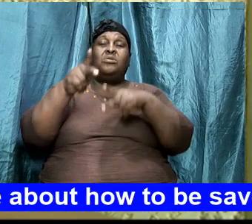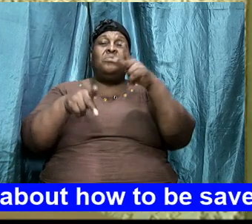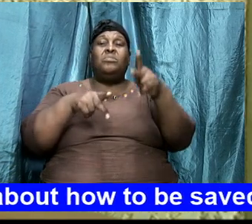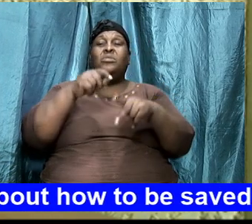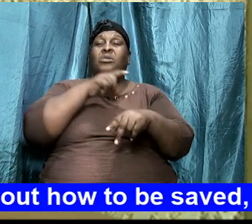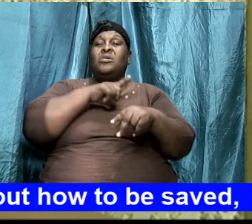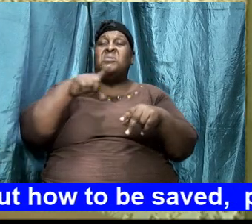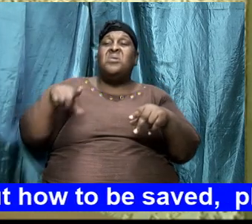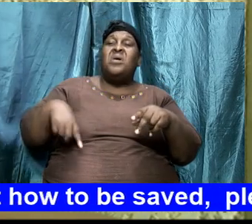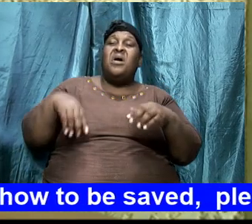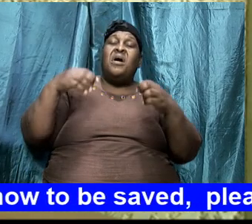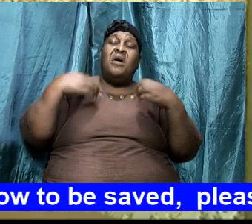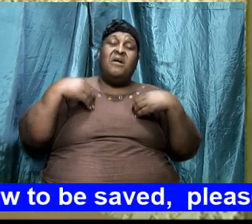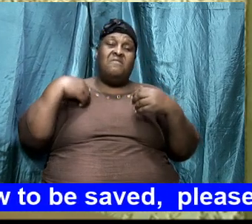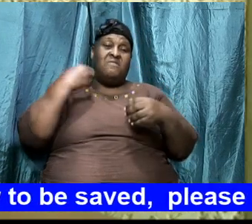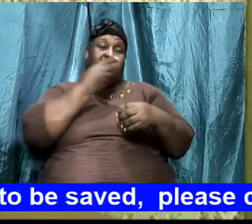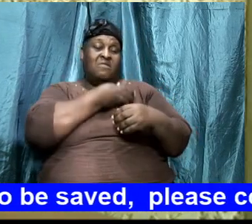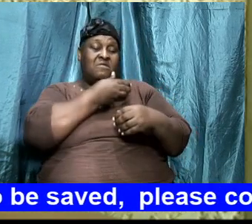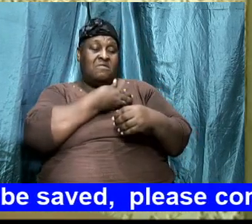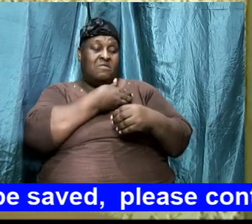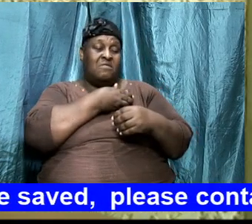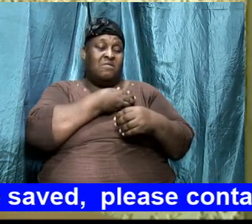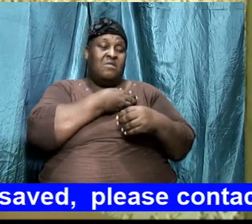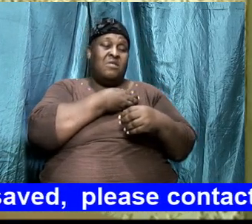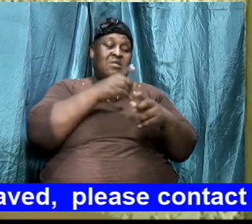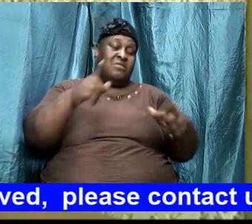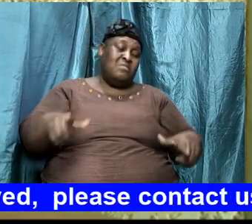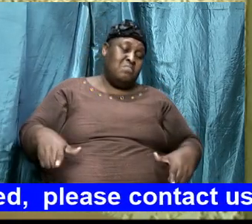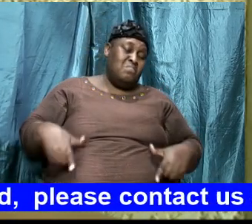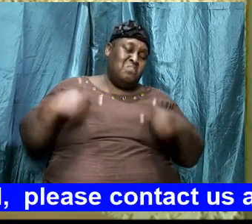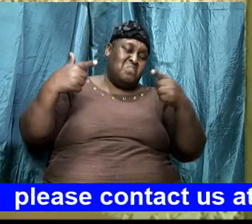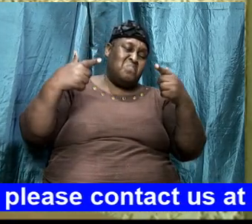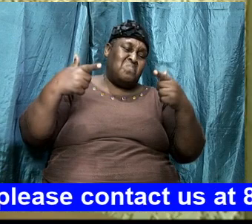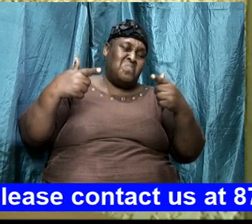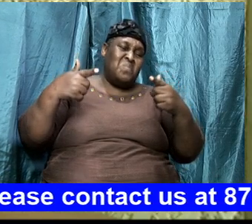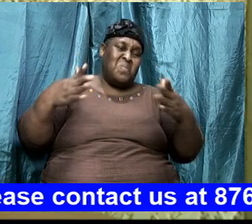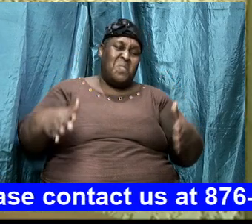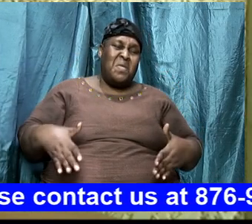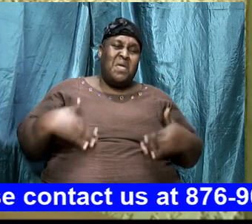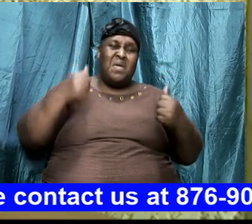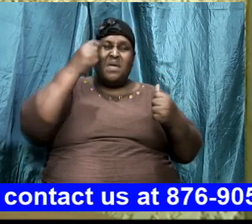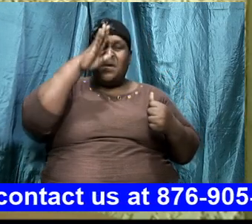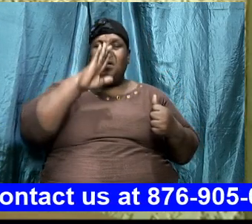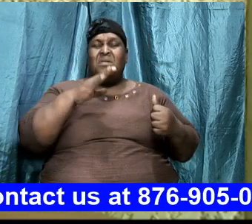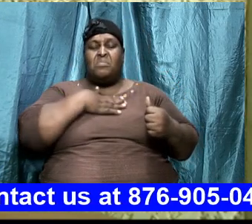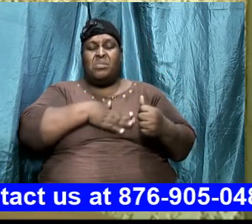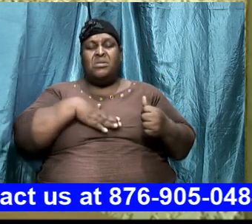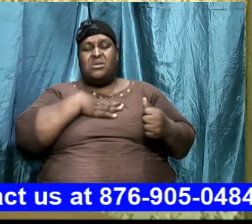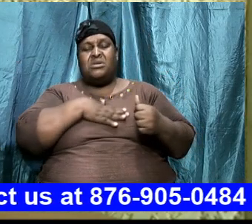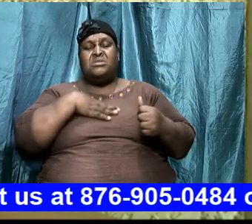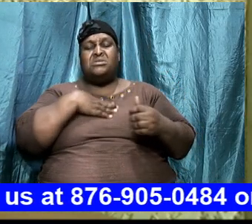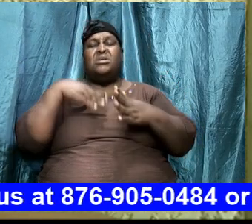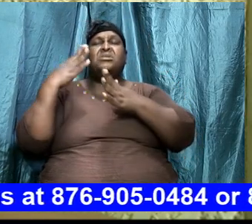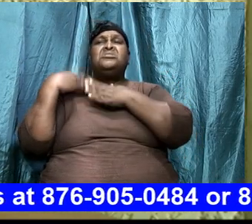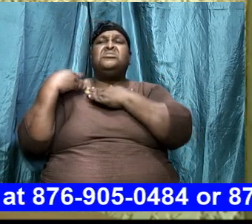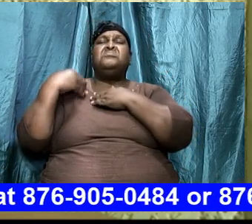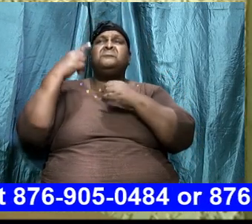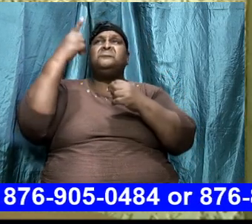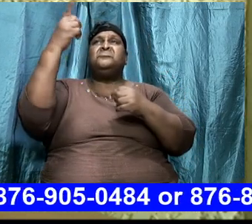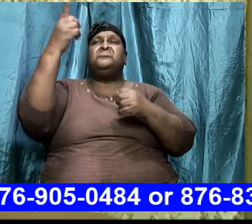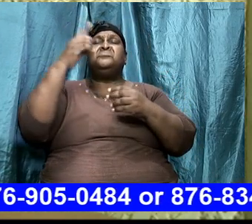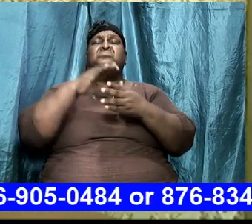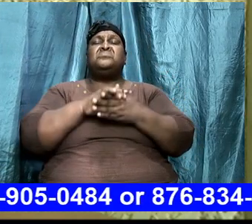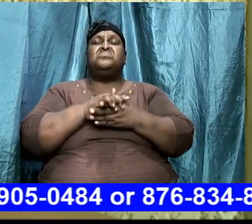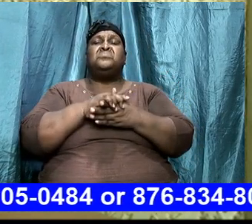Lord that you will have us to live the life God that is pleasing and acceptable in your sight